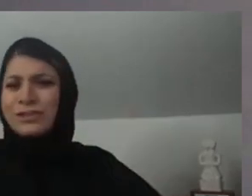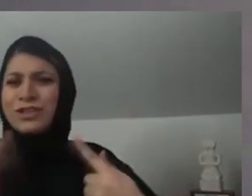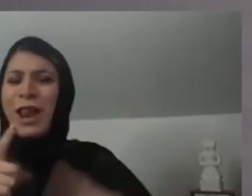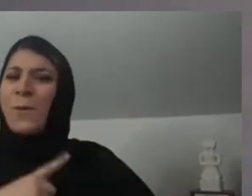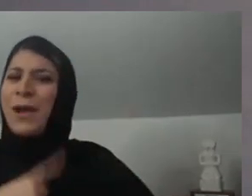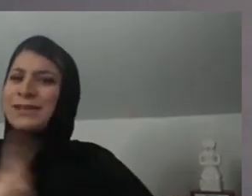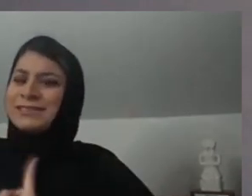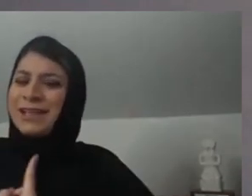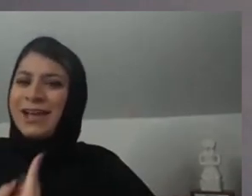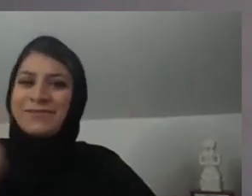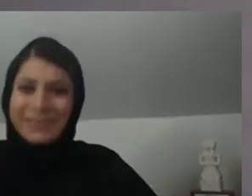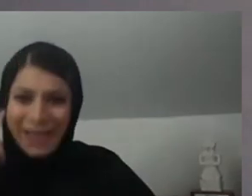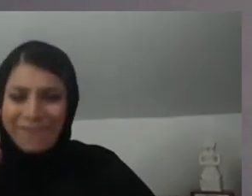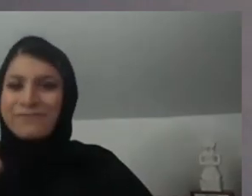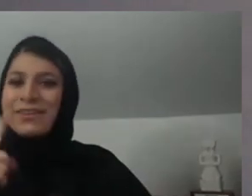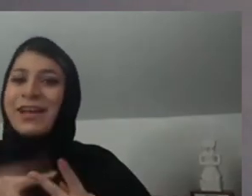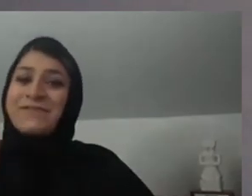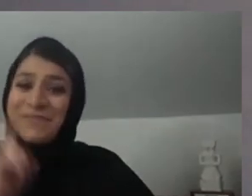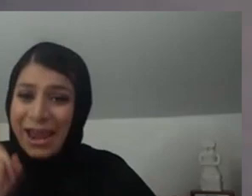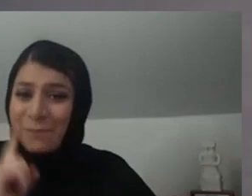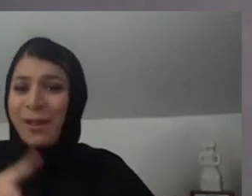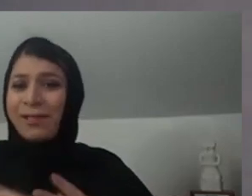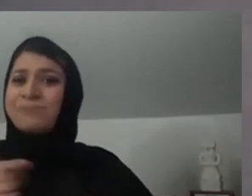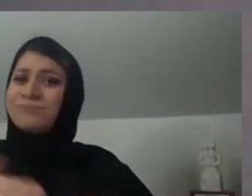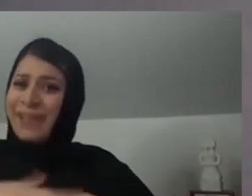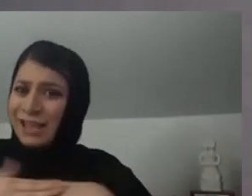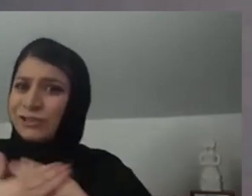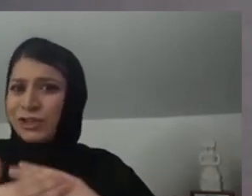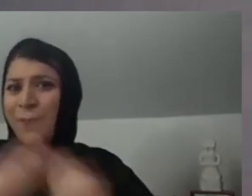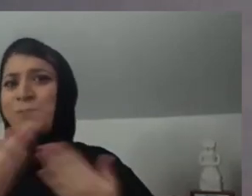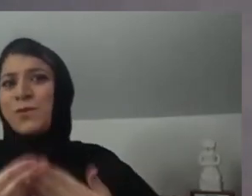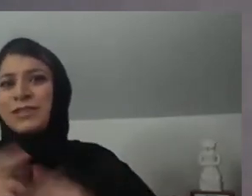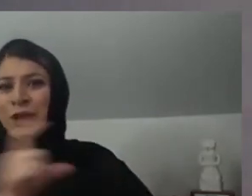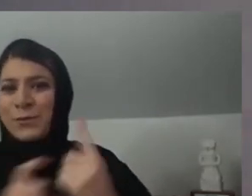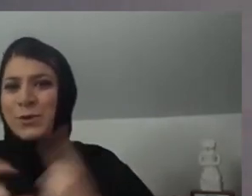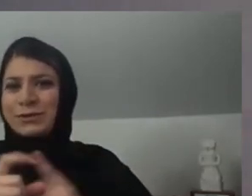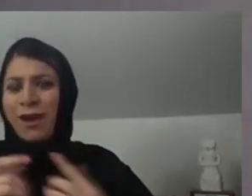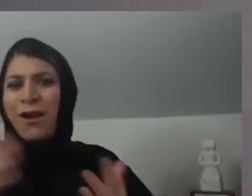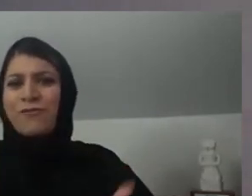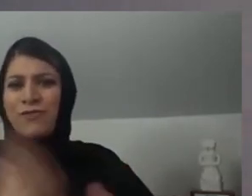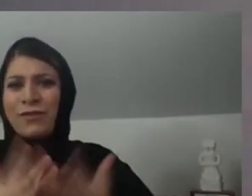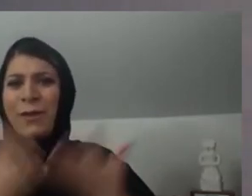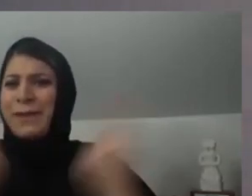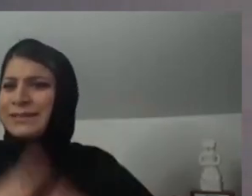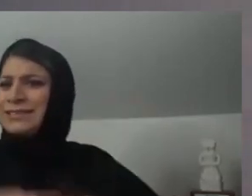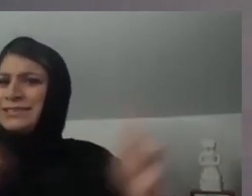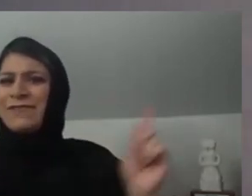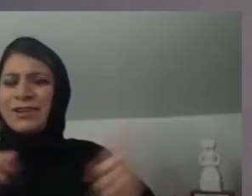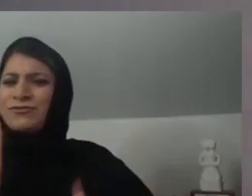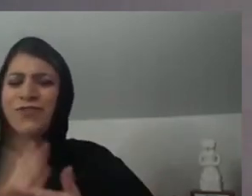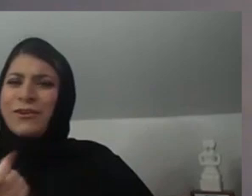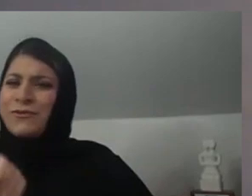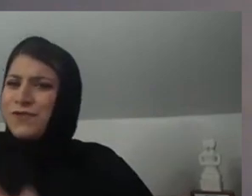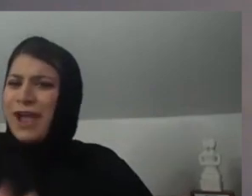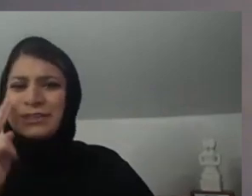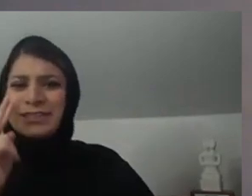I have a lot of experiences and I've come across a lot of challenges with being deaf, being a female Asian within the Muslim